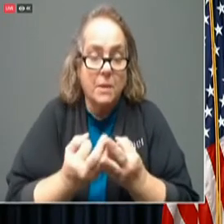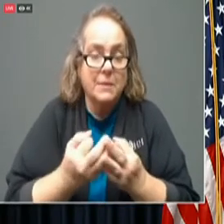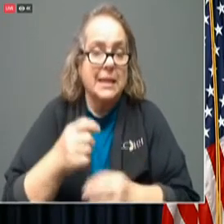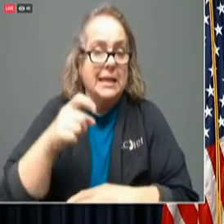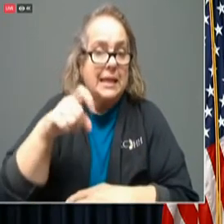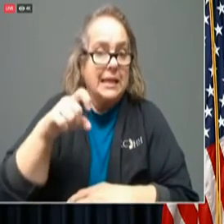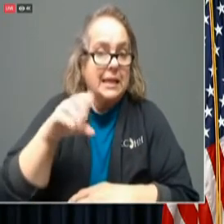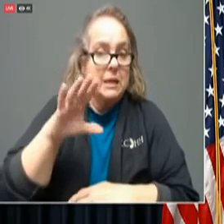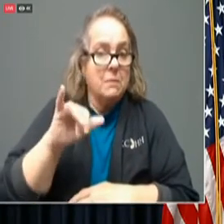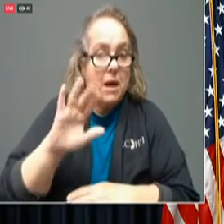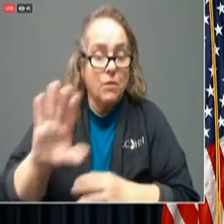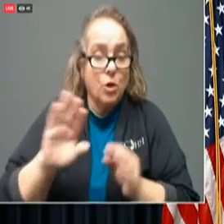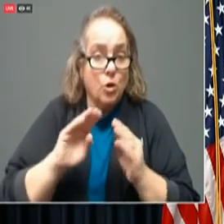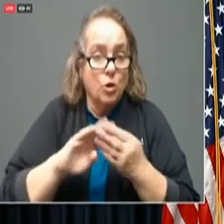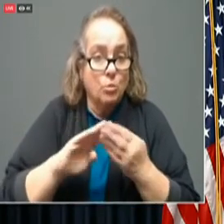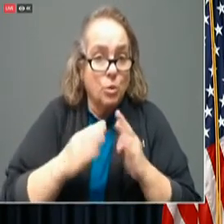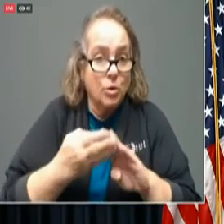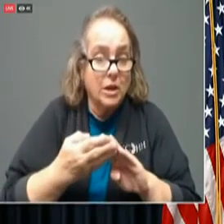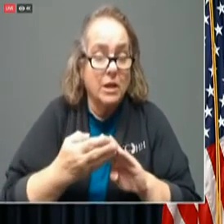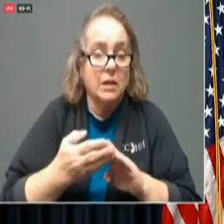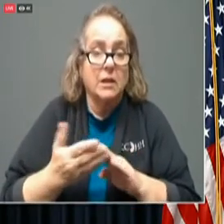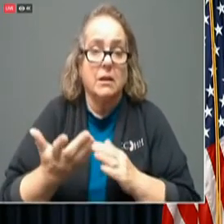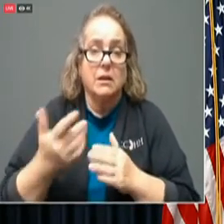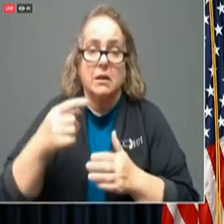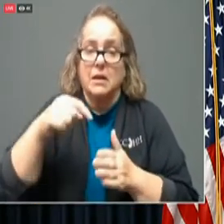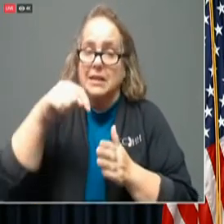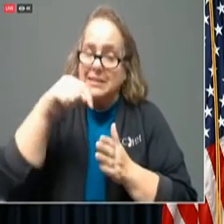community, deeply, deeply missed